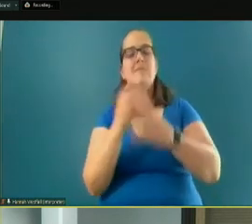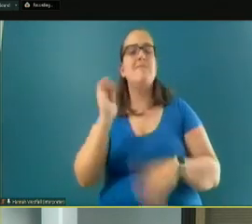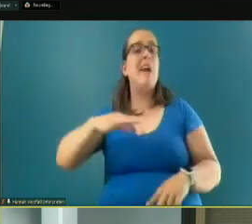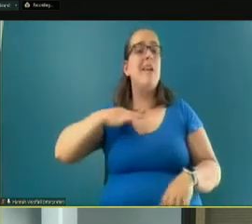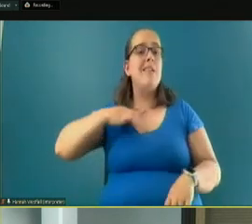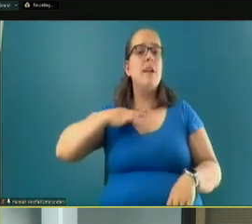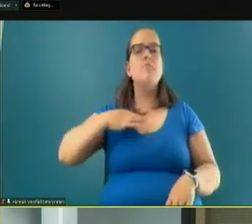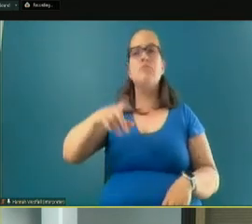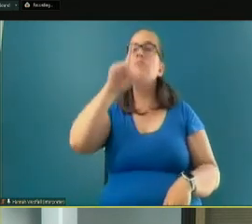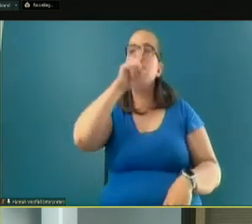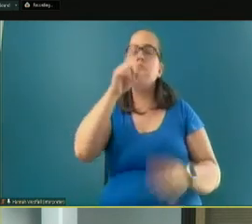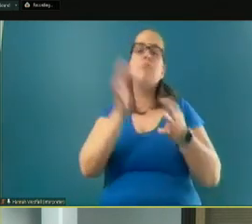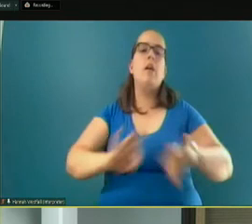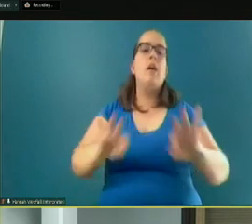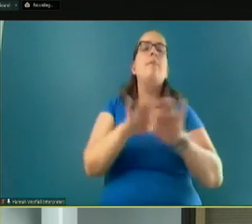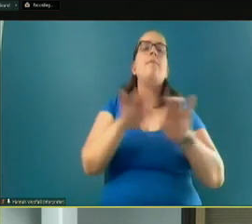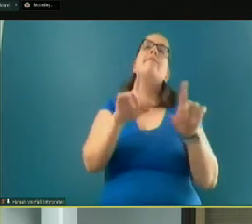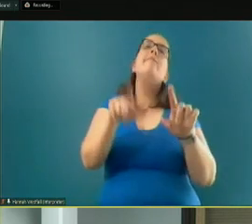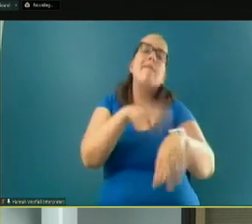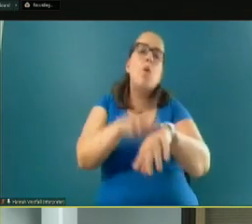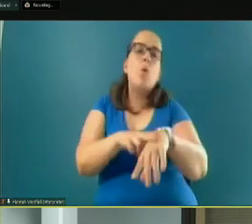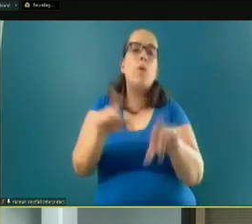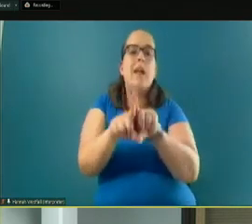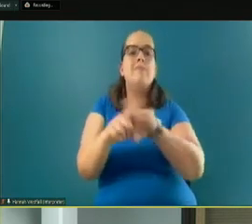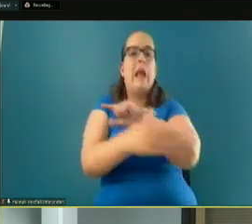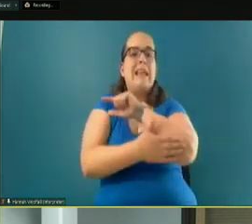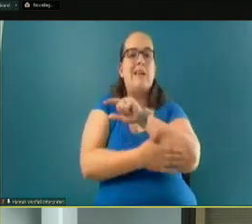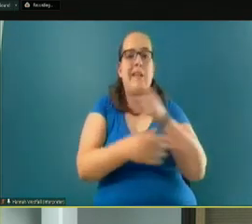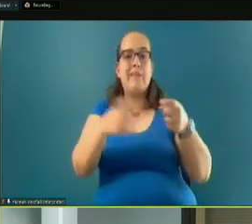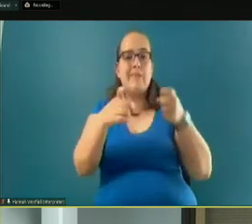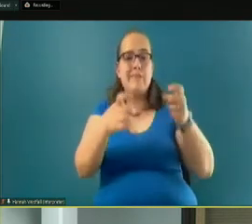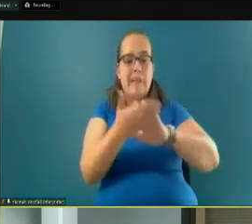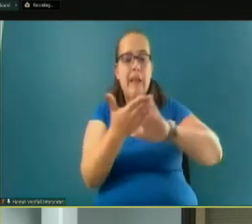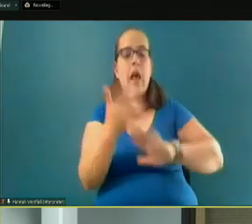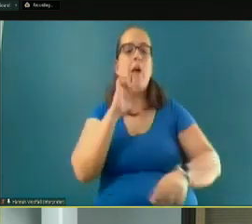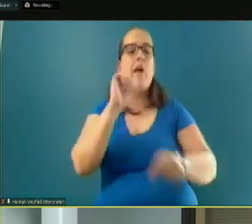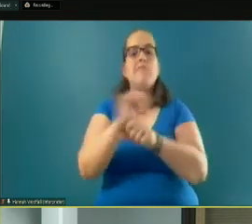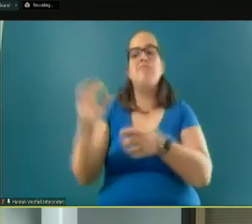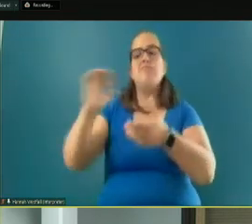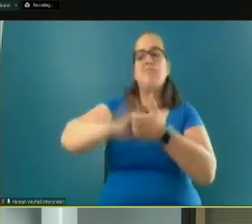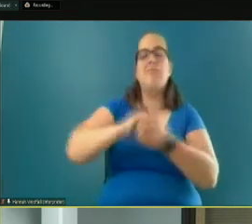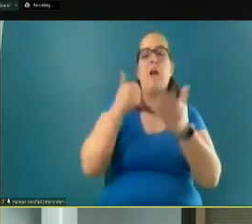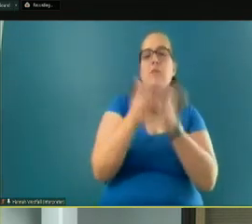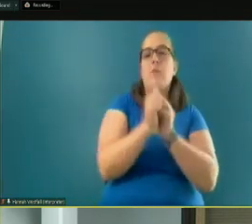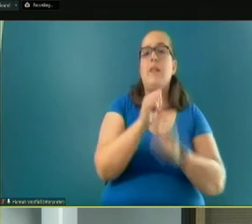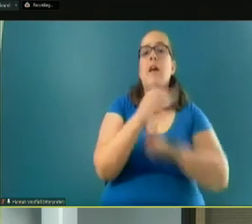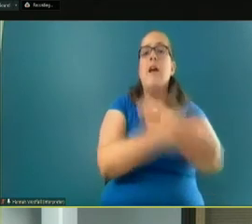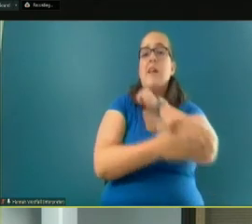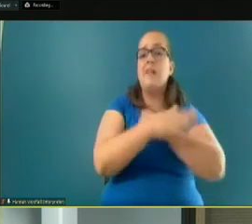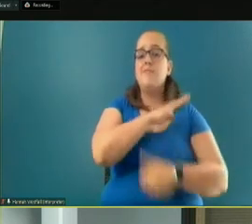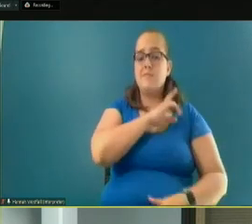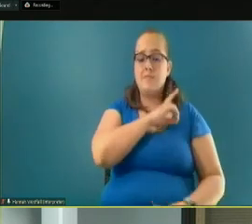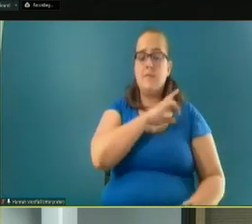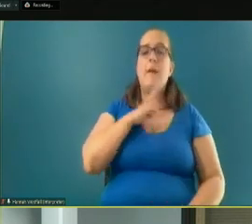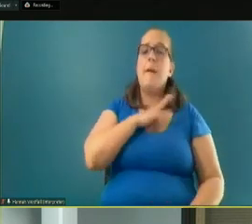Very important. And then, of course, as the county administrator, I would work very closely with the Board of County Commissioners to make sure that the selected